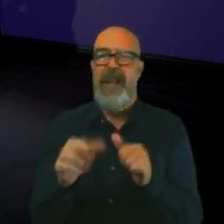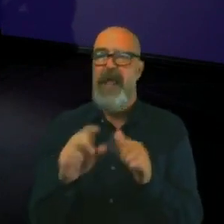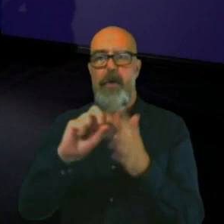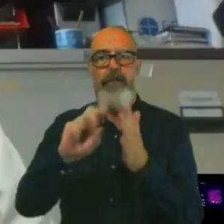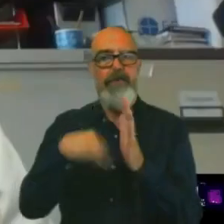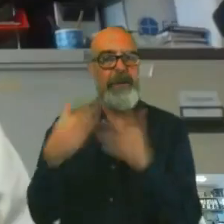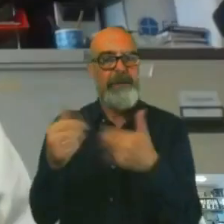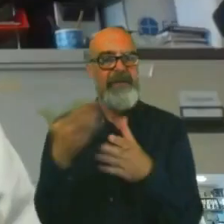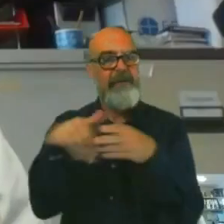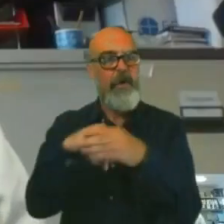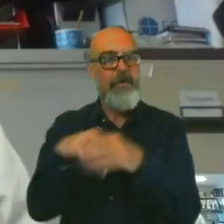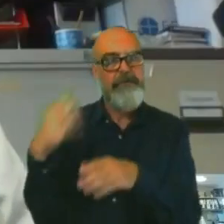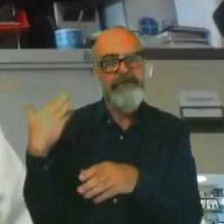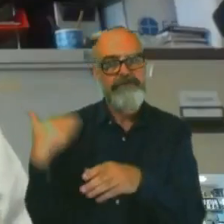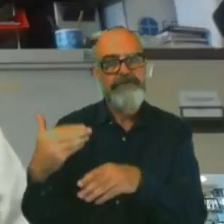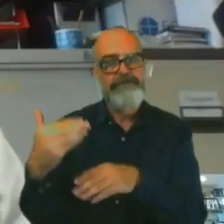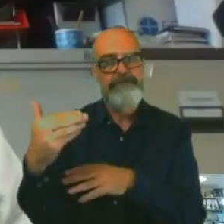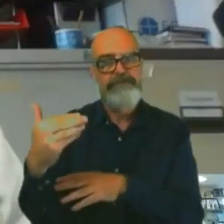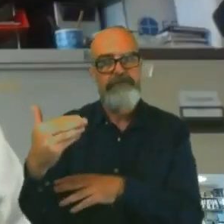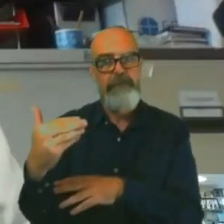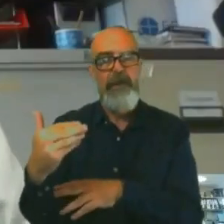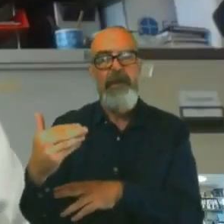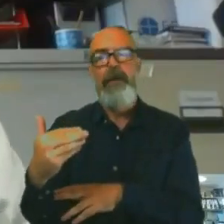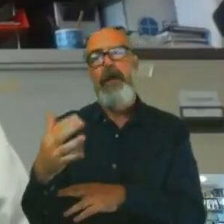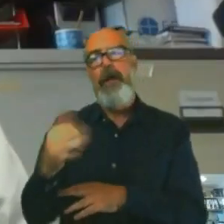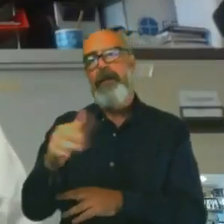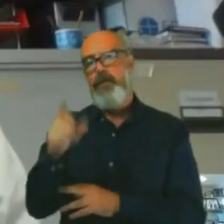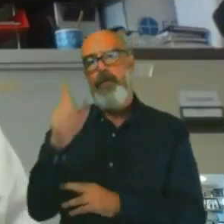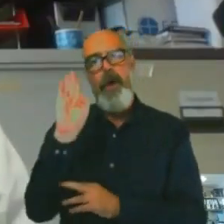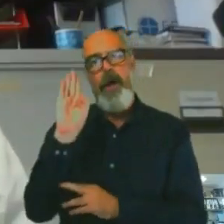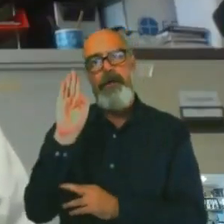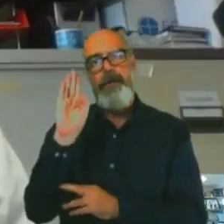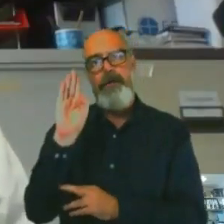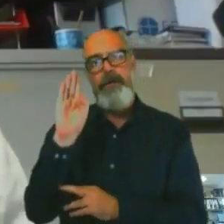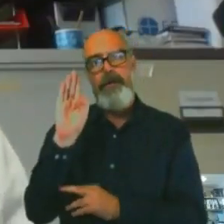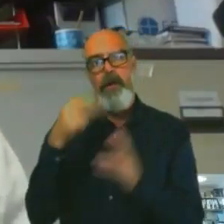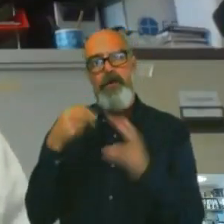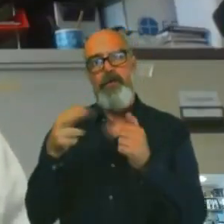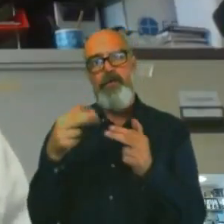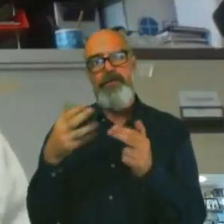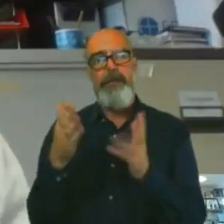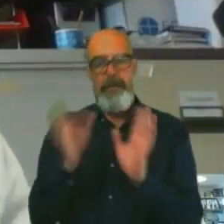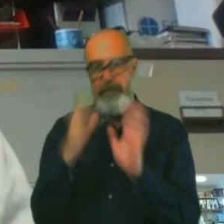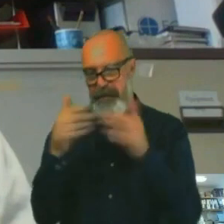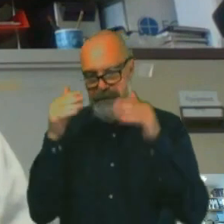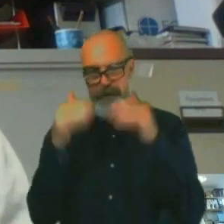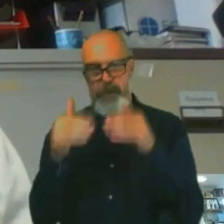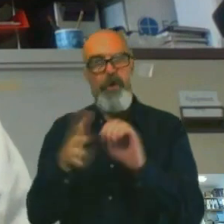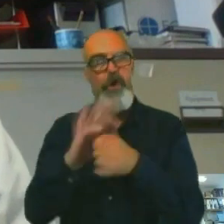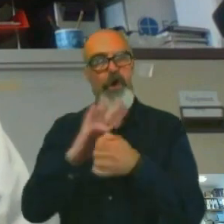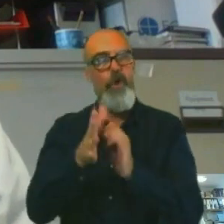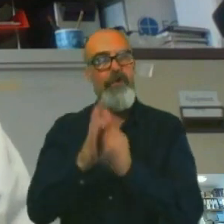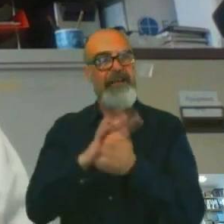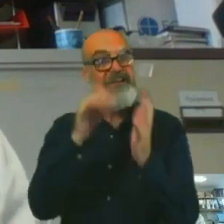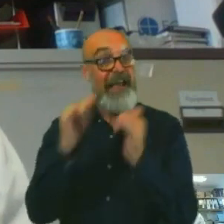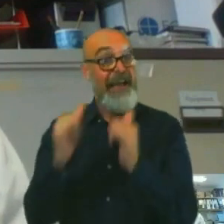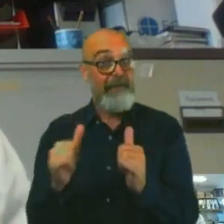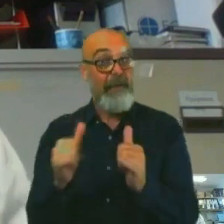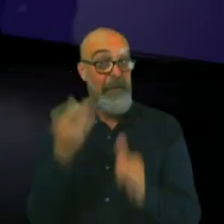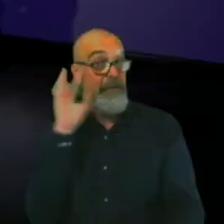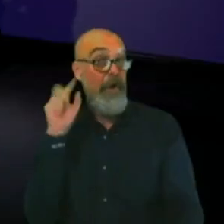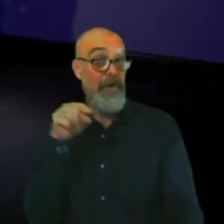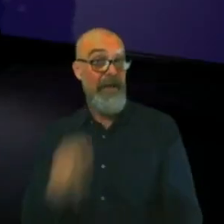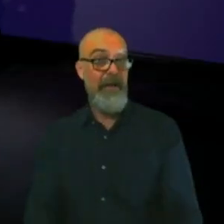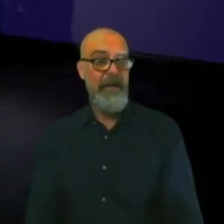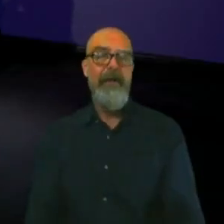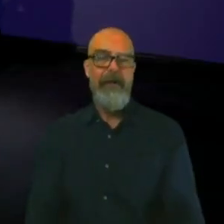So, I don't know if you guys would have heard on the news, but here in microbiology, we've been doing the COVID-19 testing. I heard a